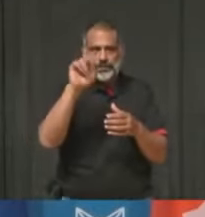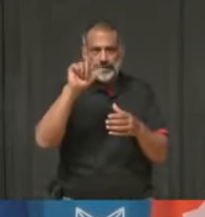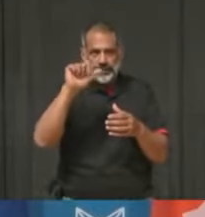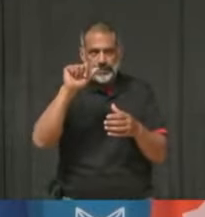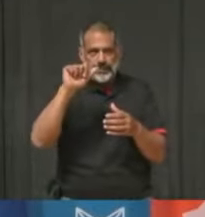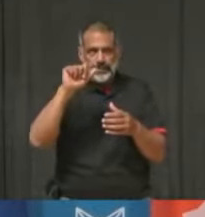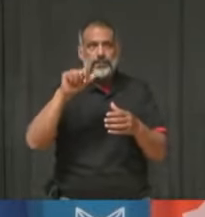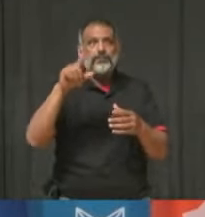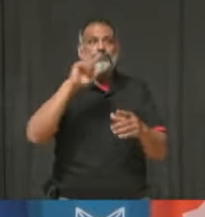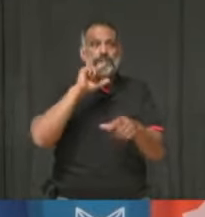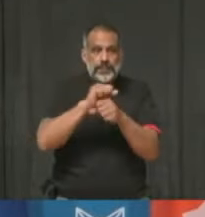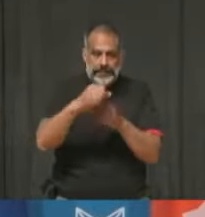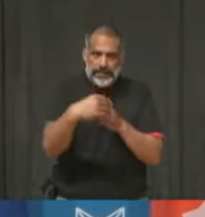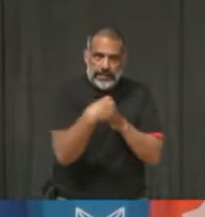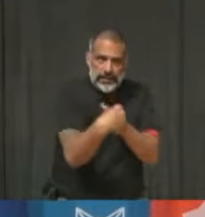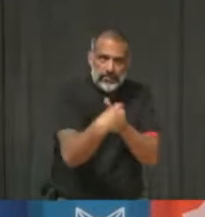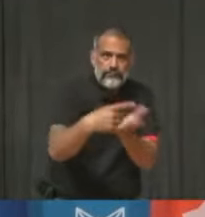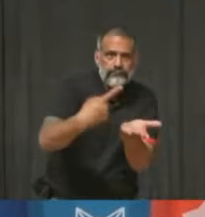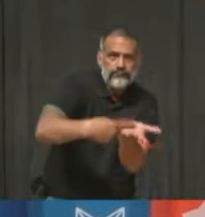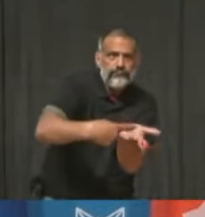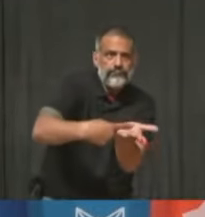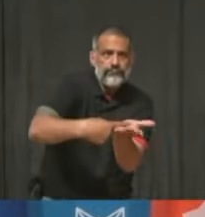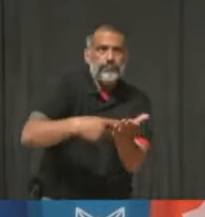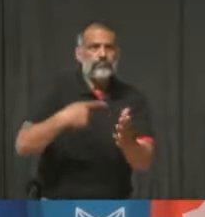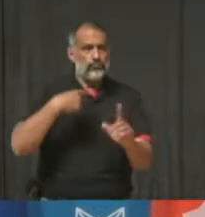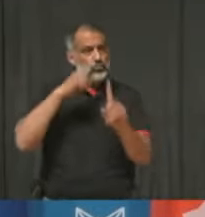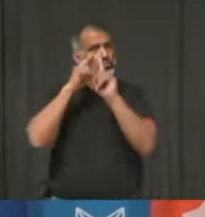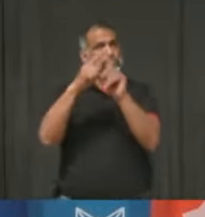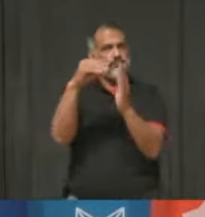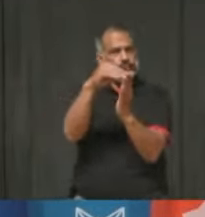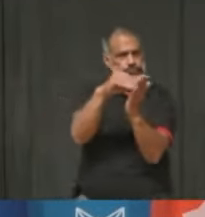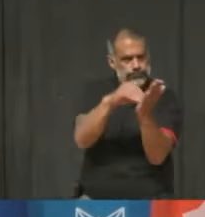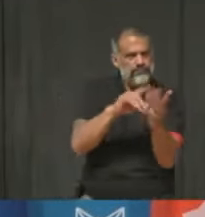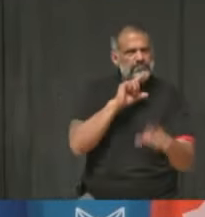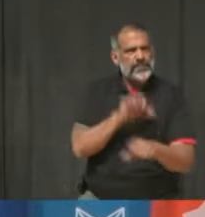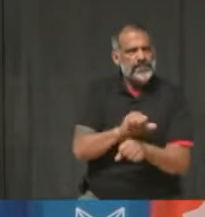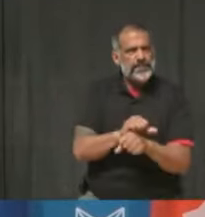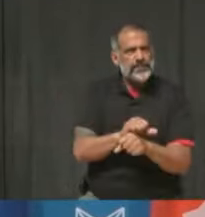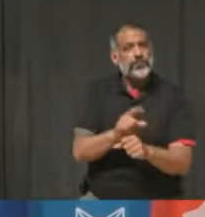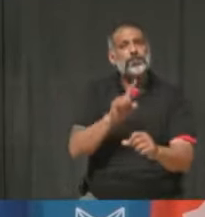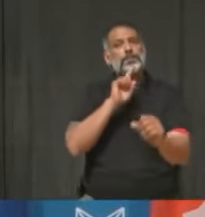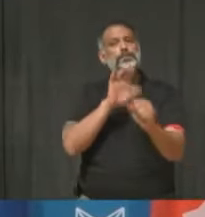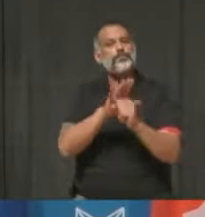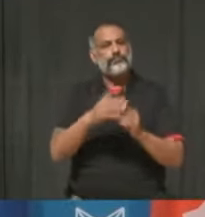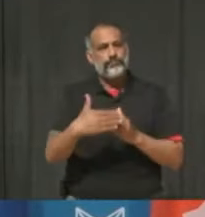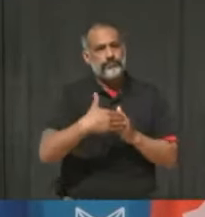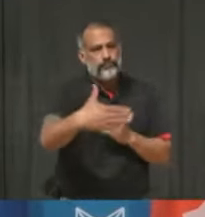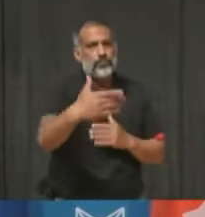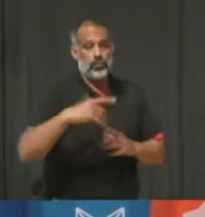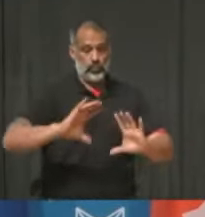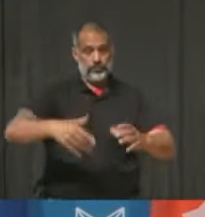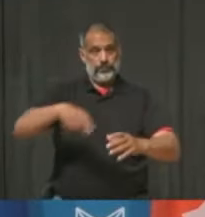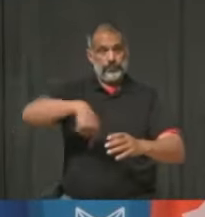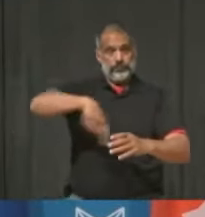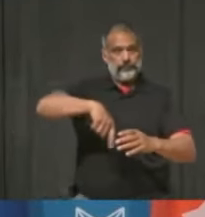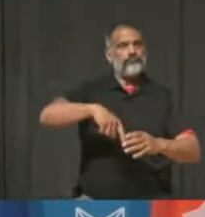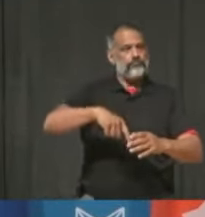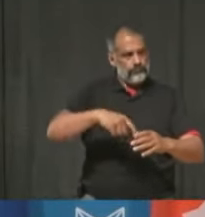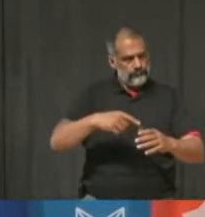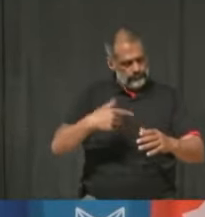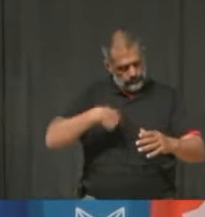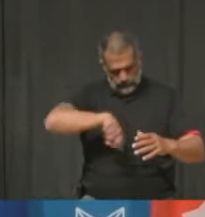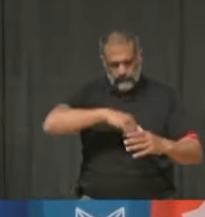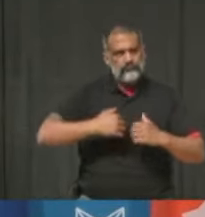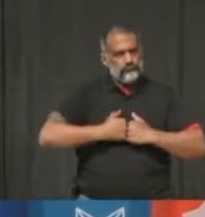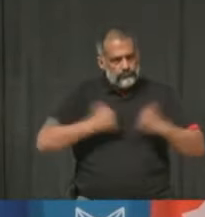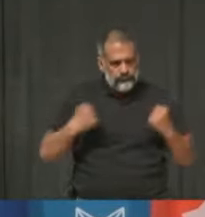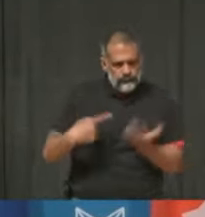hopefully we can action. And this would provide, you know, a sounding board, a safe space to have these discussions. It's also likely the